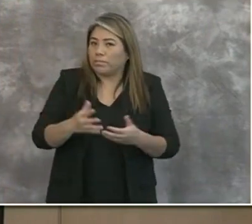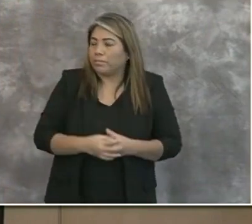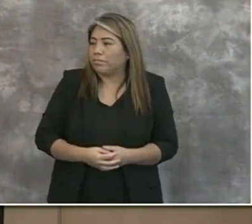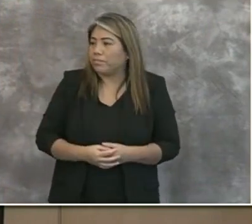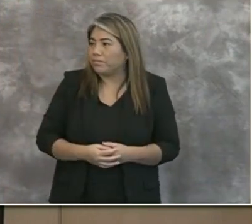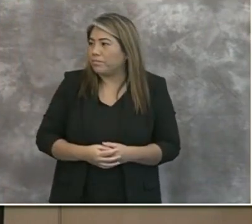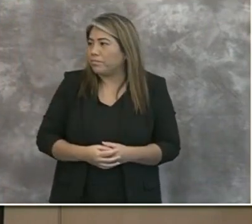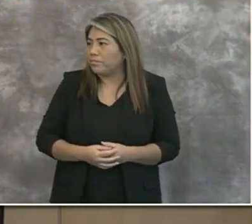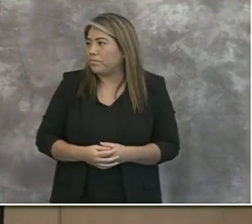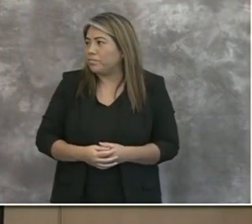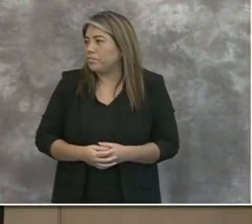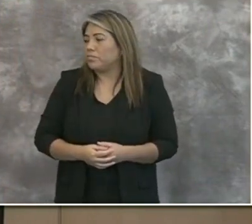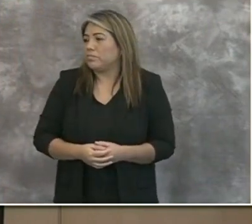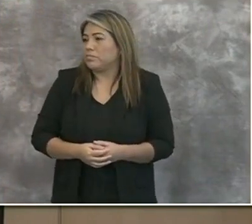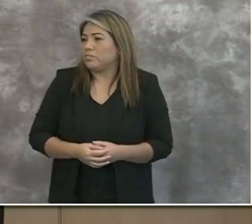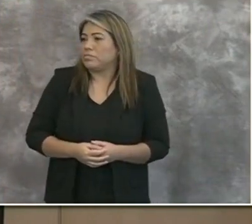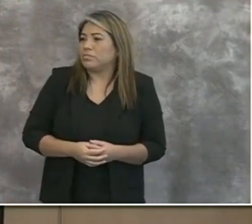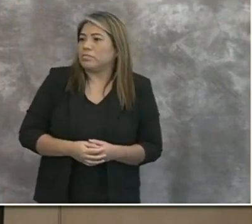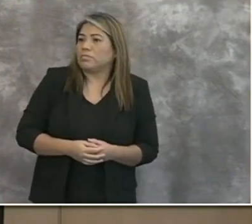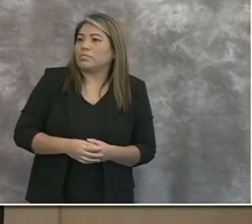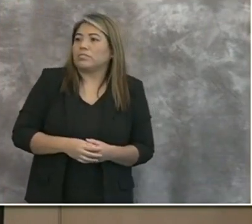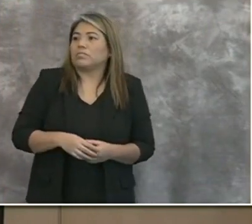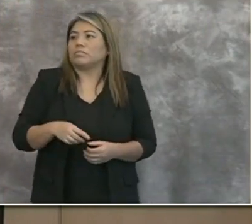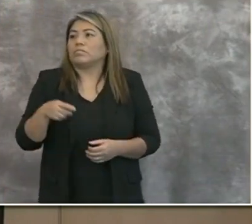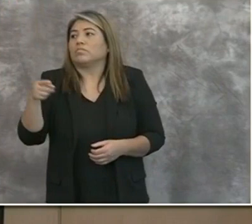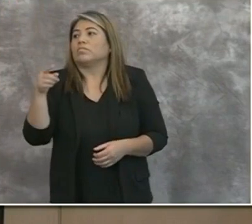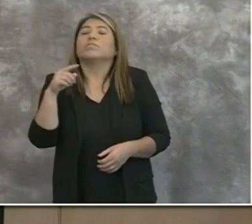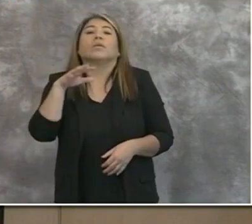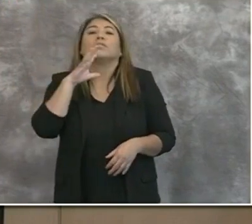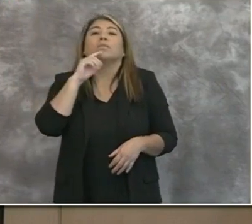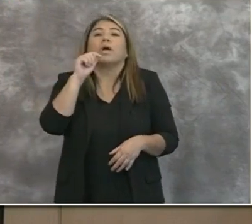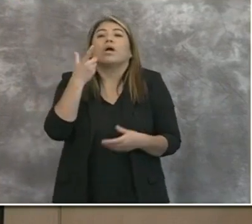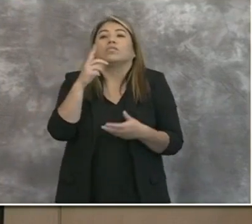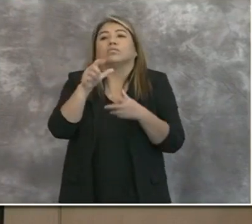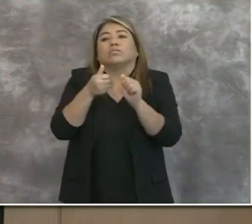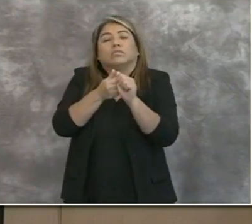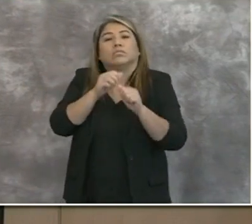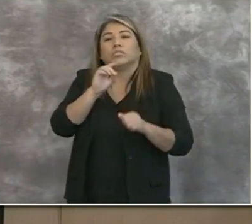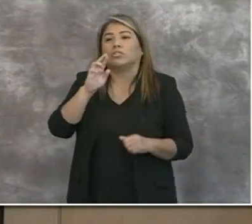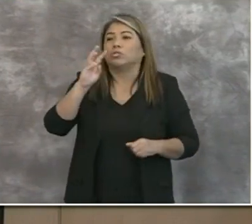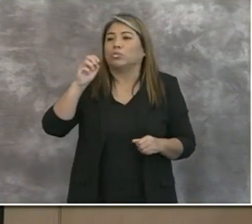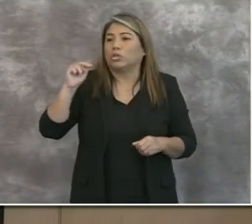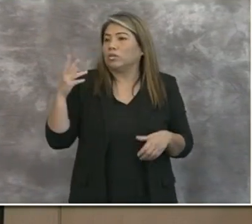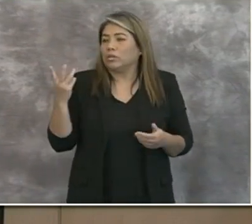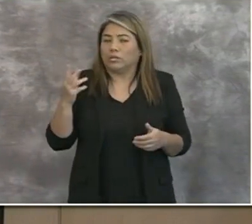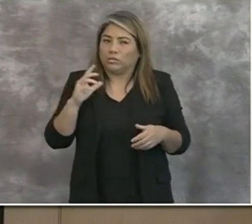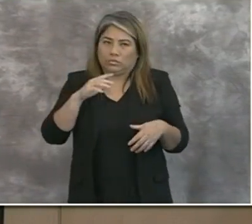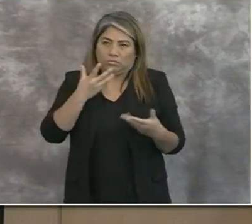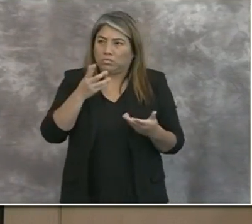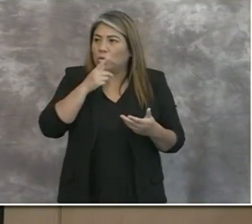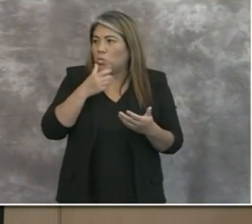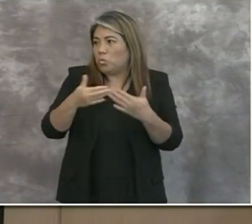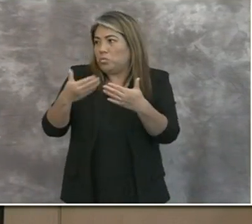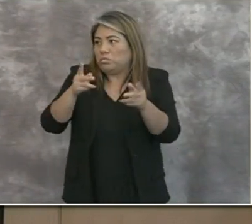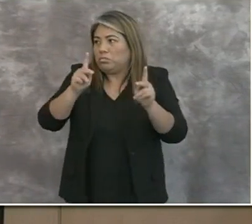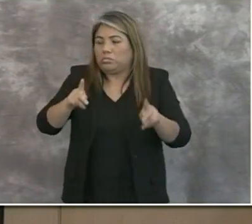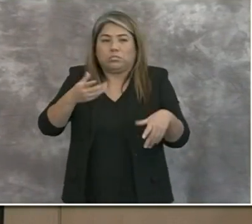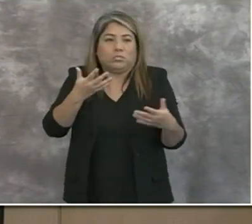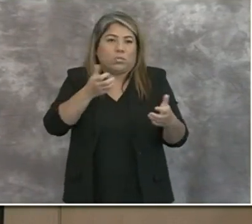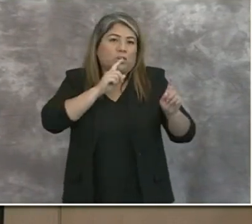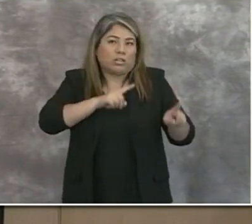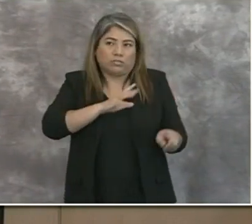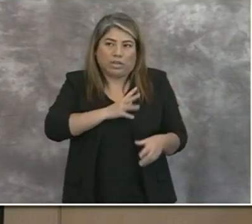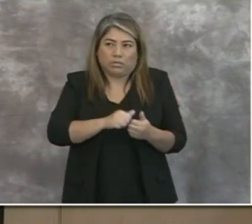Hi, this kind of dovetails off of what Dr. Wooten was just saying, so whoever you feel is appropriate to answer is fine with me.